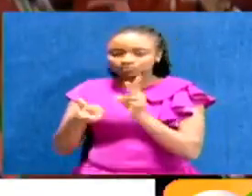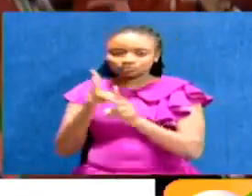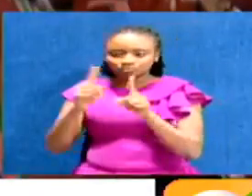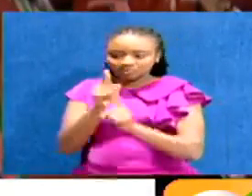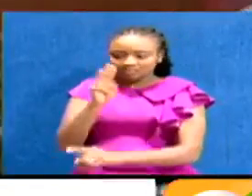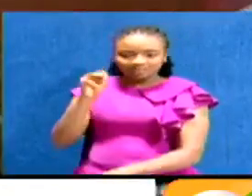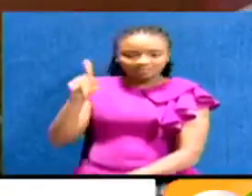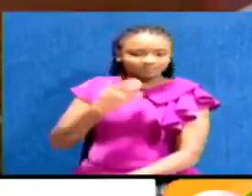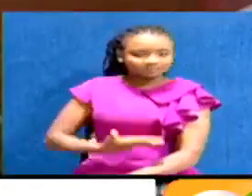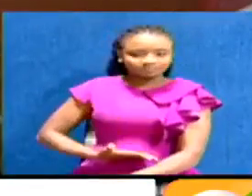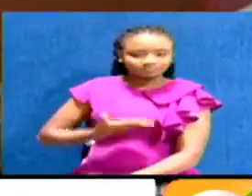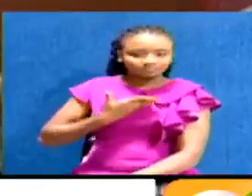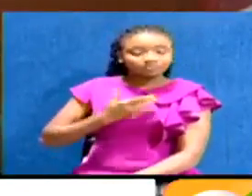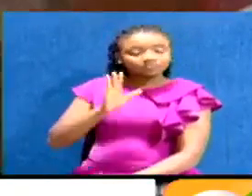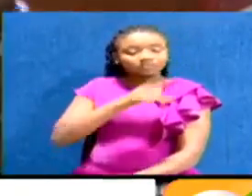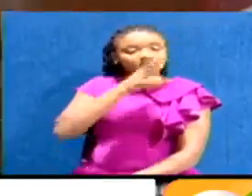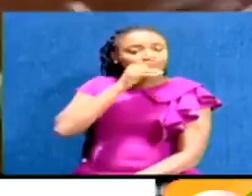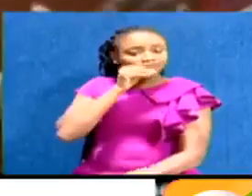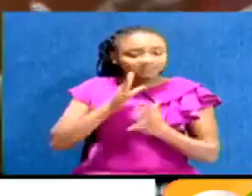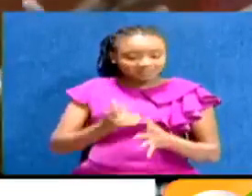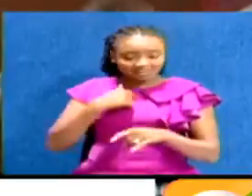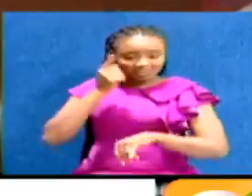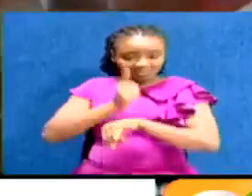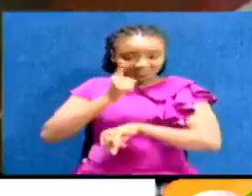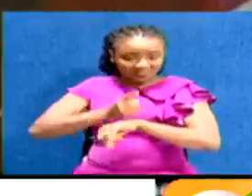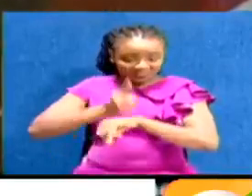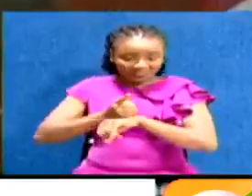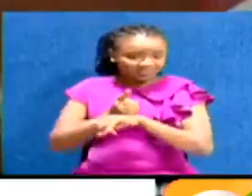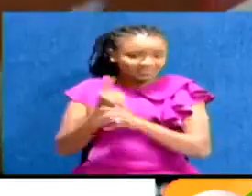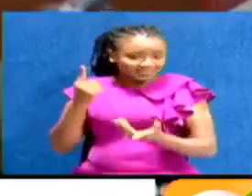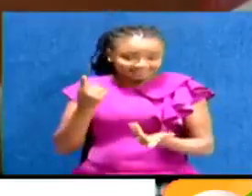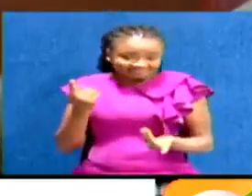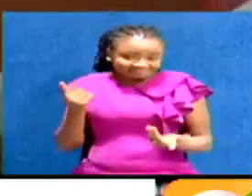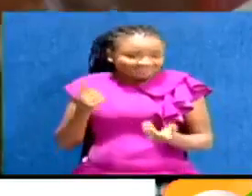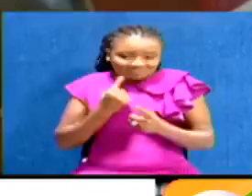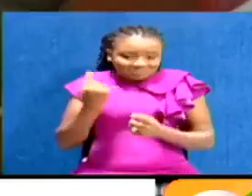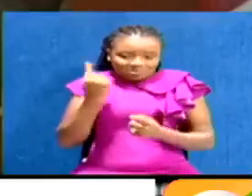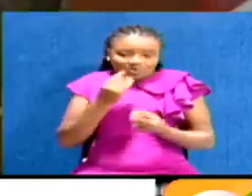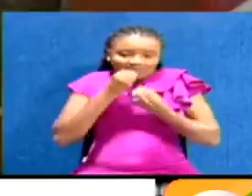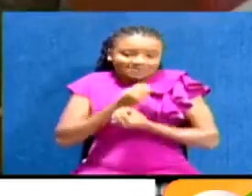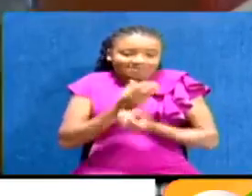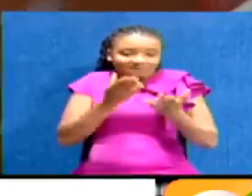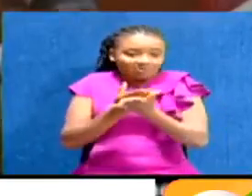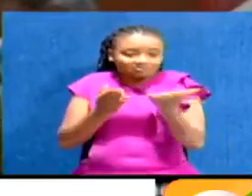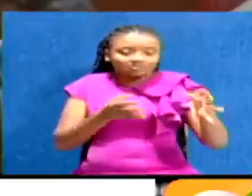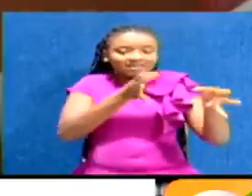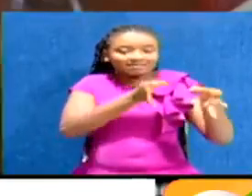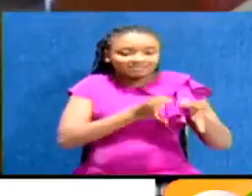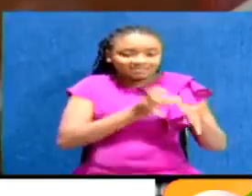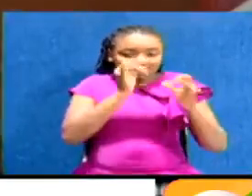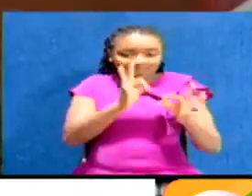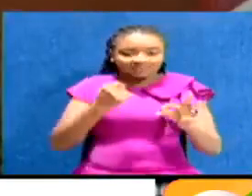are breathing fire. Mr. Speaker, I'm not making trades, but I'm telling Treasury, if we don't get the funds